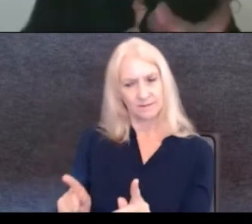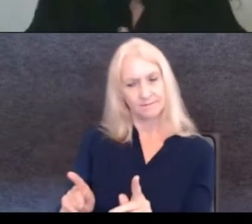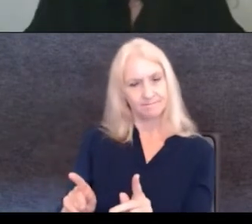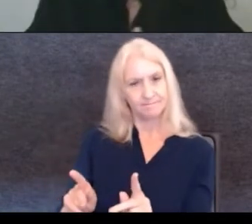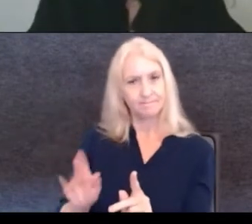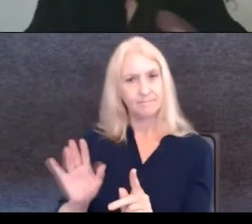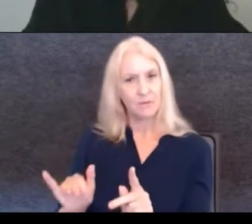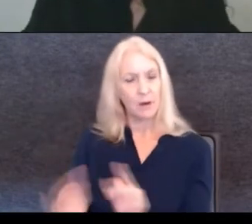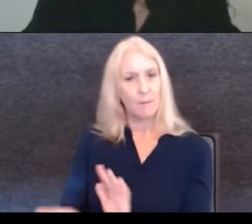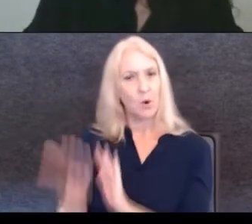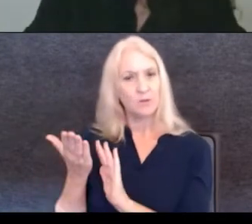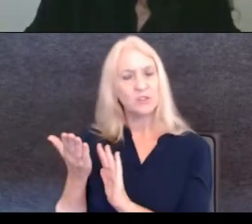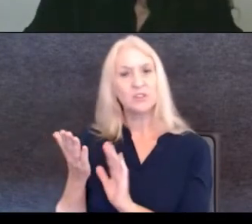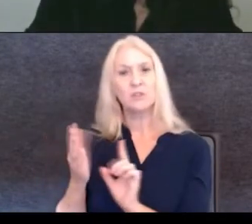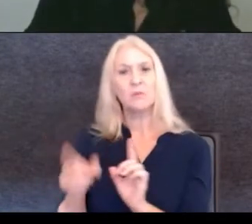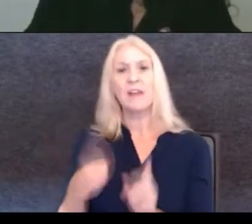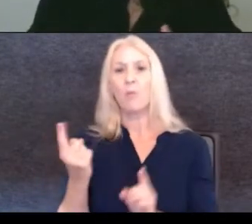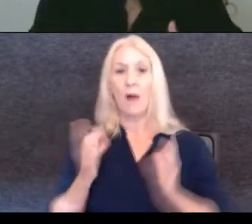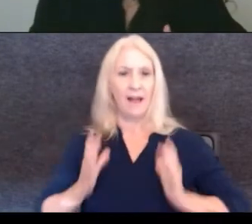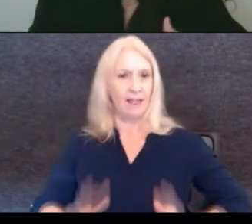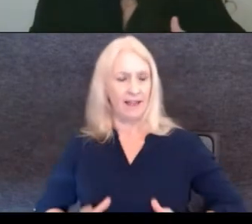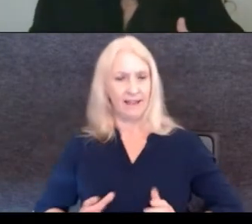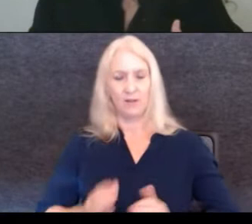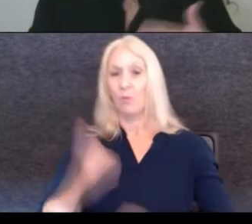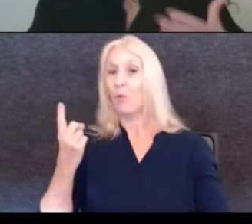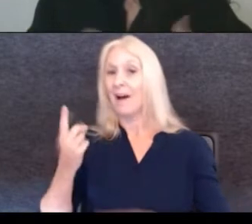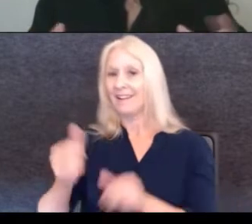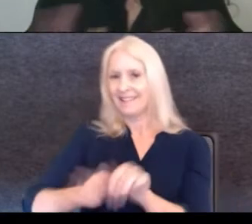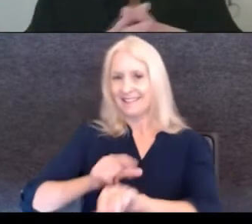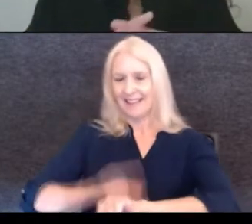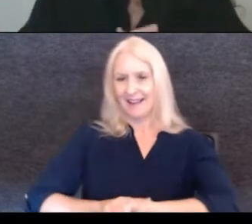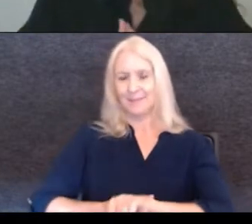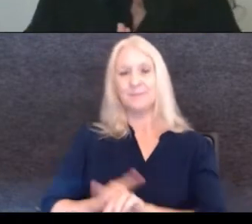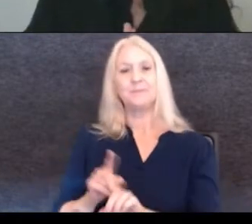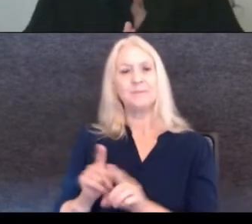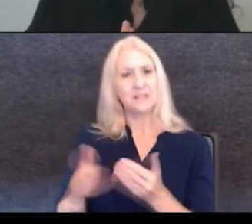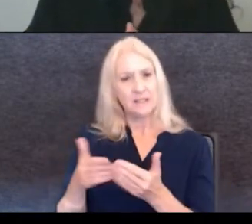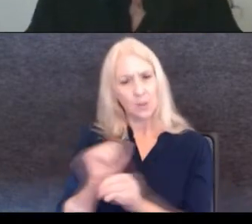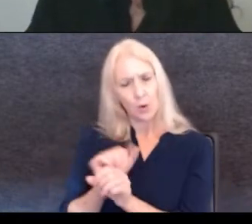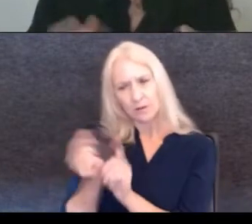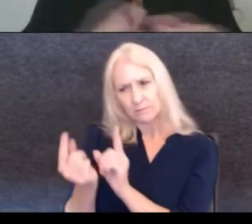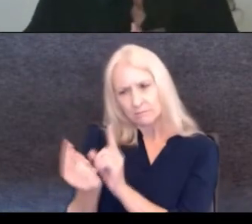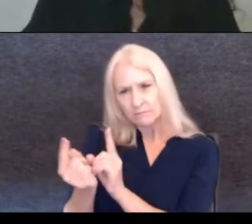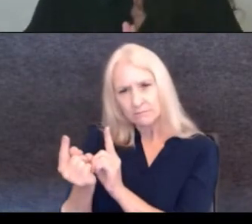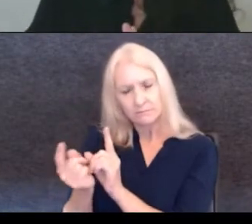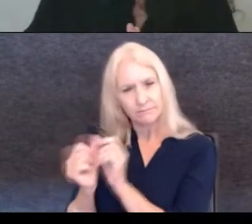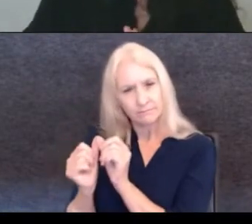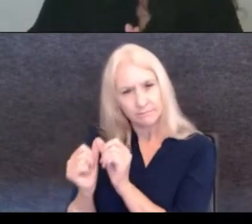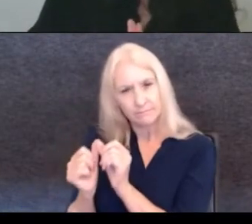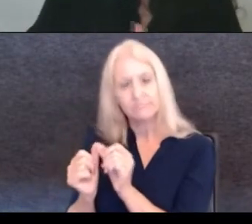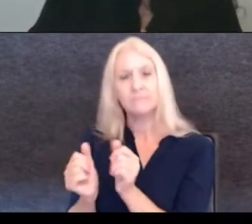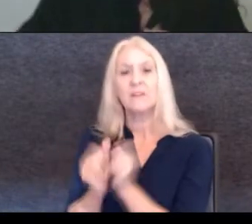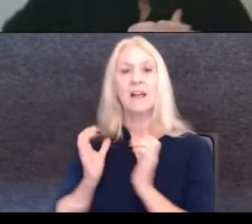us to, we have one client at a time. So it's easy to work very closely with the client in collaboration